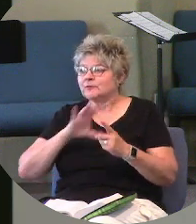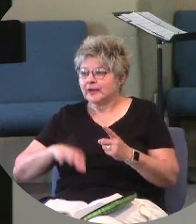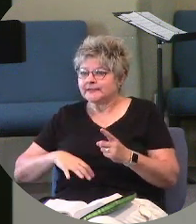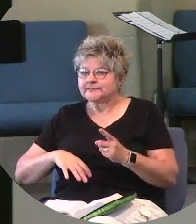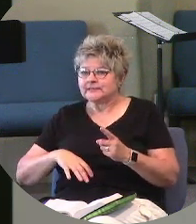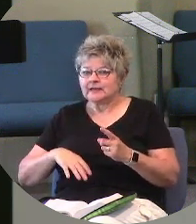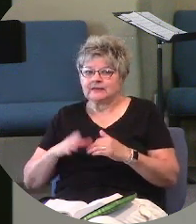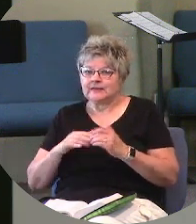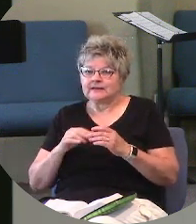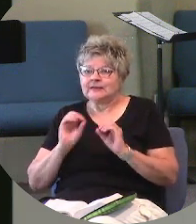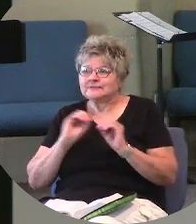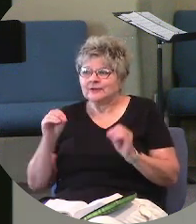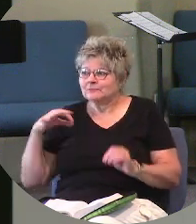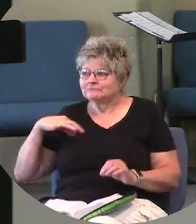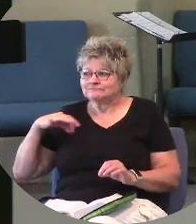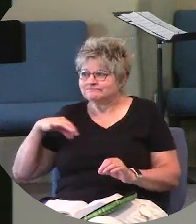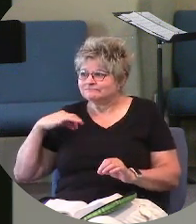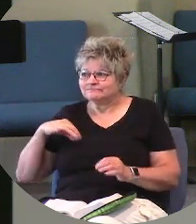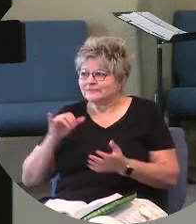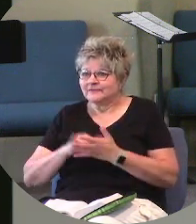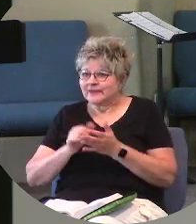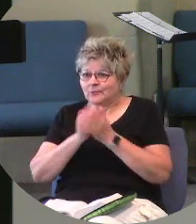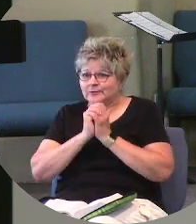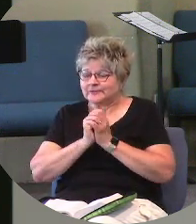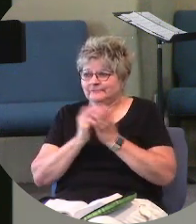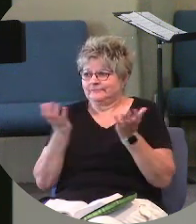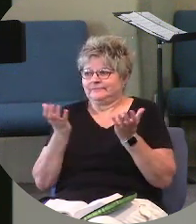then there's no benefit in that worship.